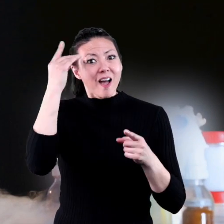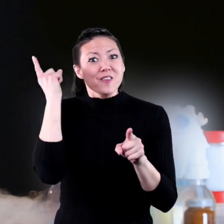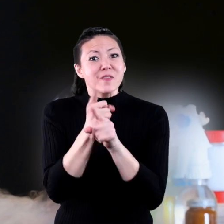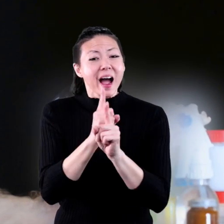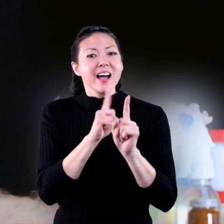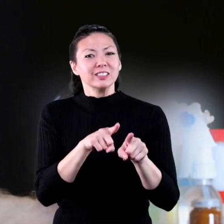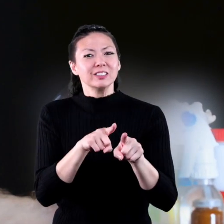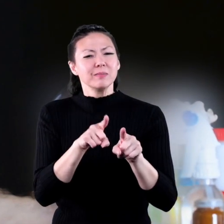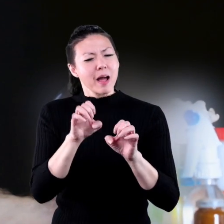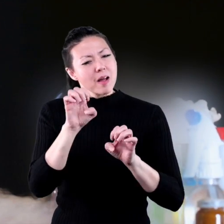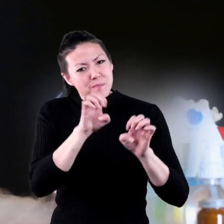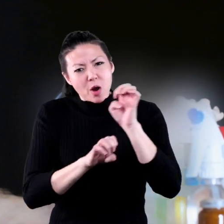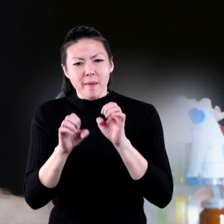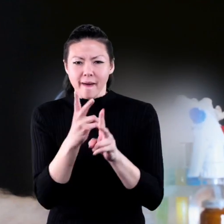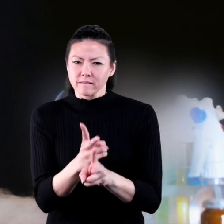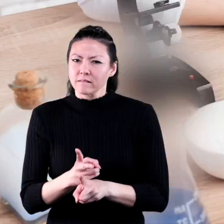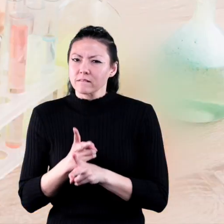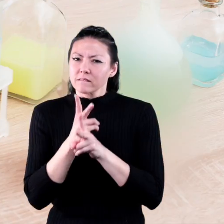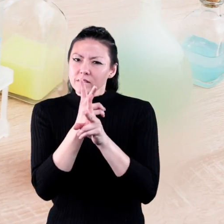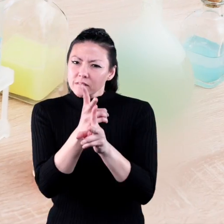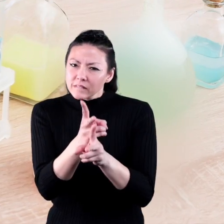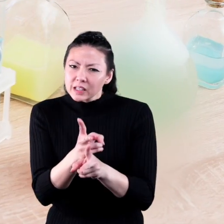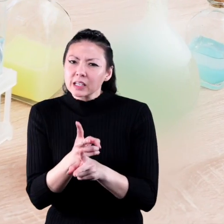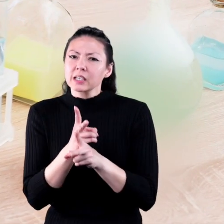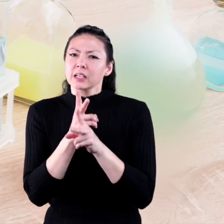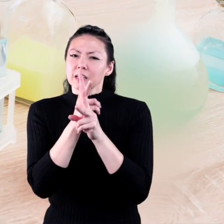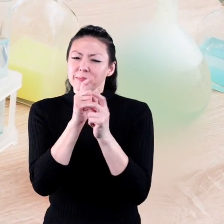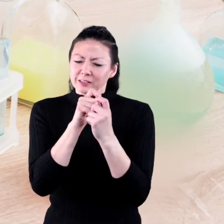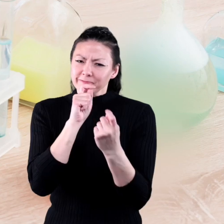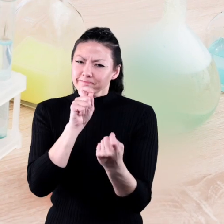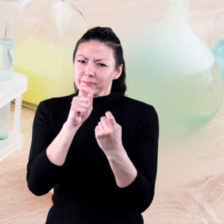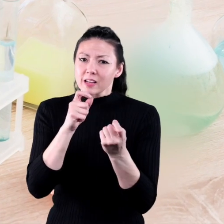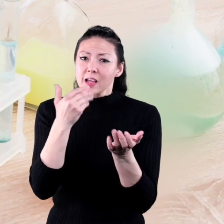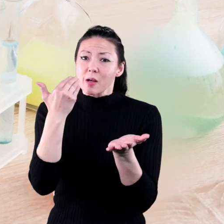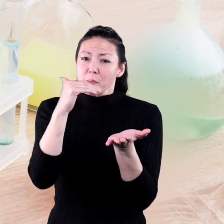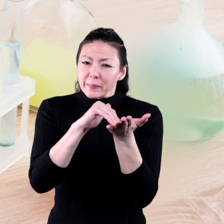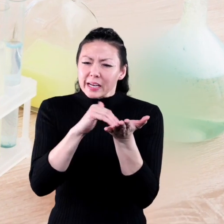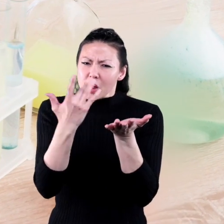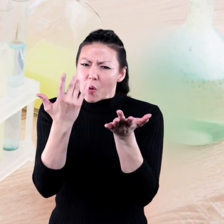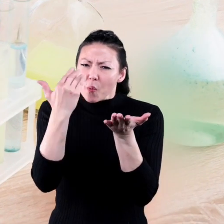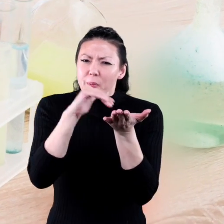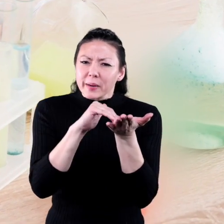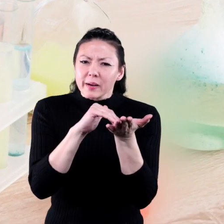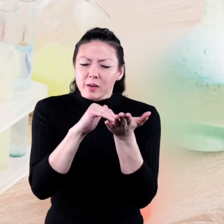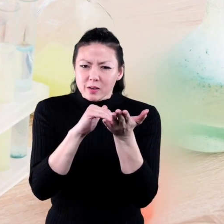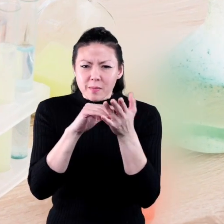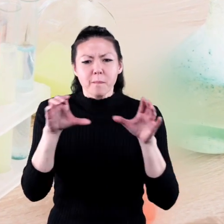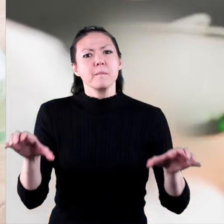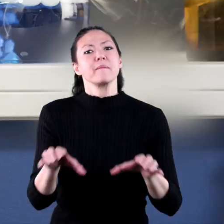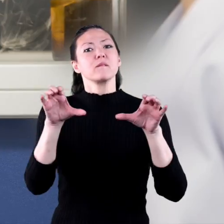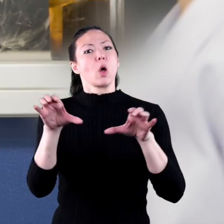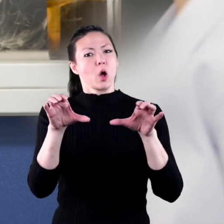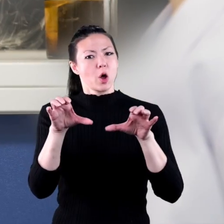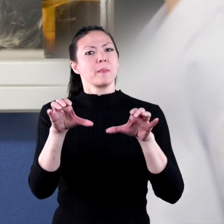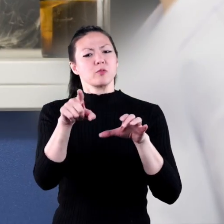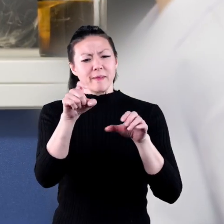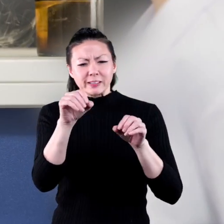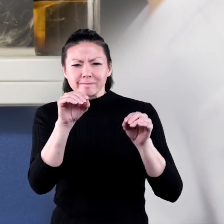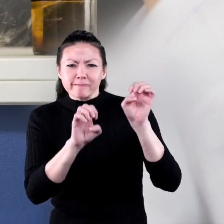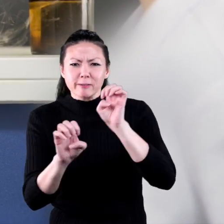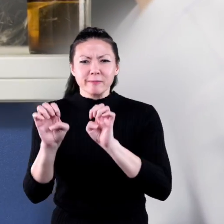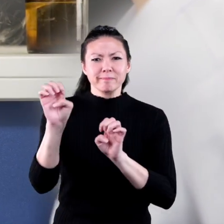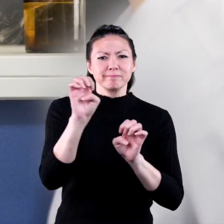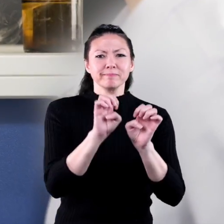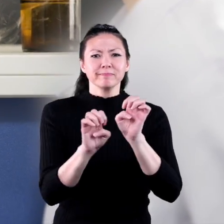must be carefully planned. It must be able to be accurately repeated and be able to perform by someone else. Maybe